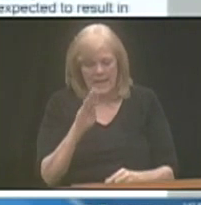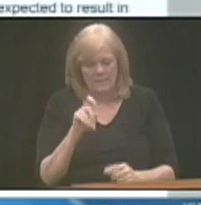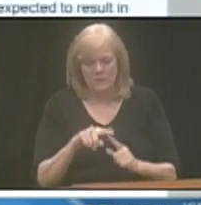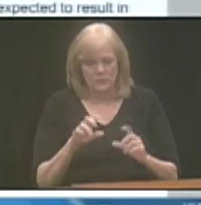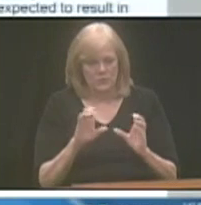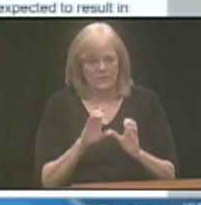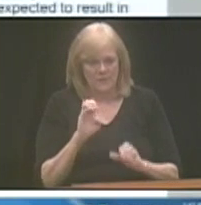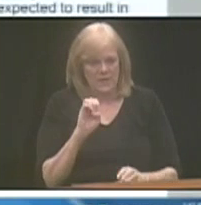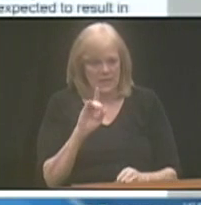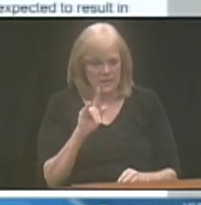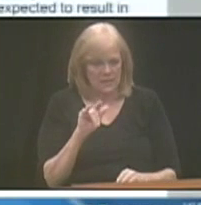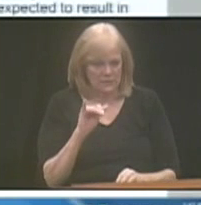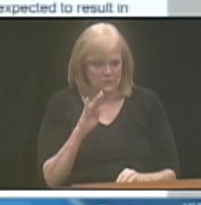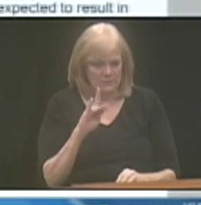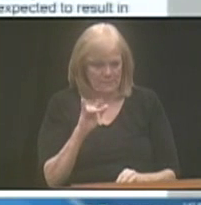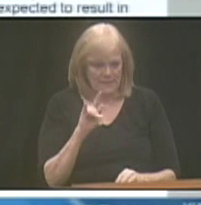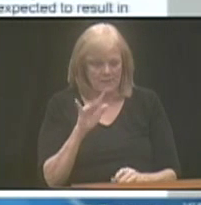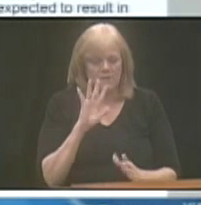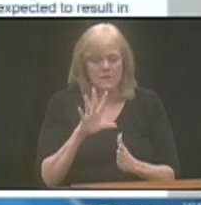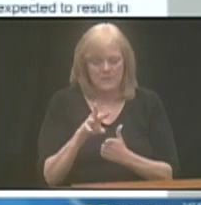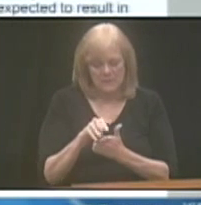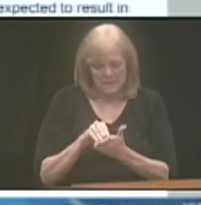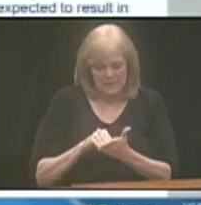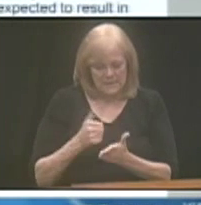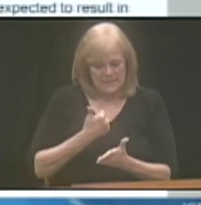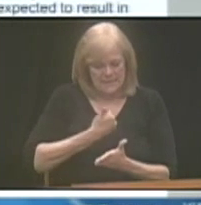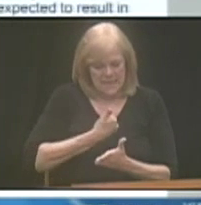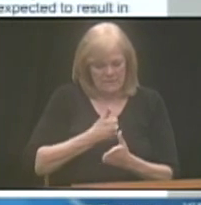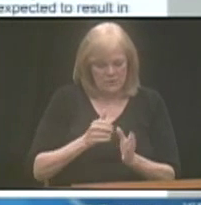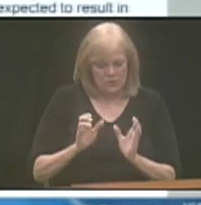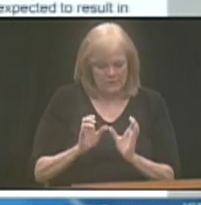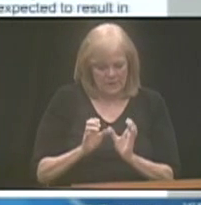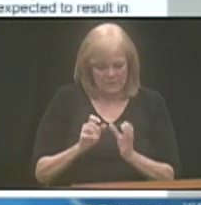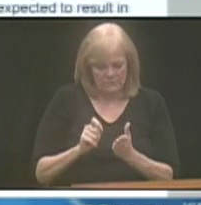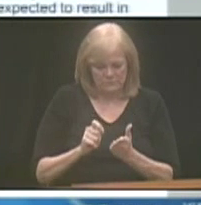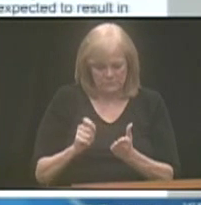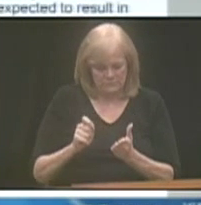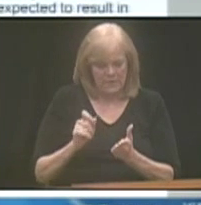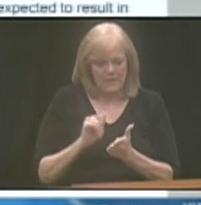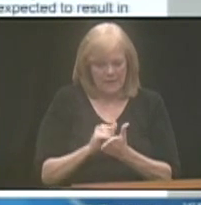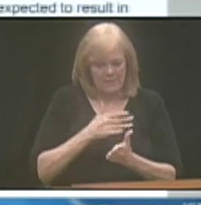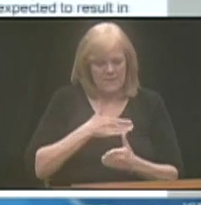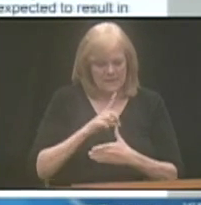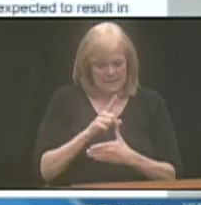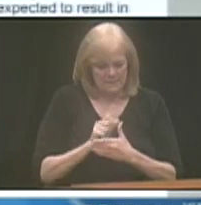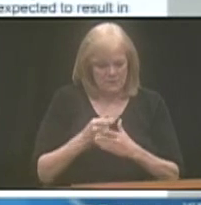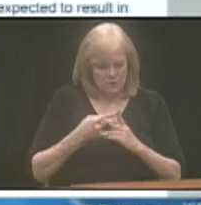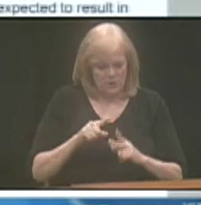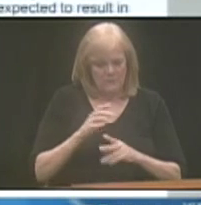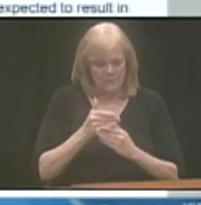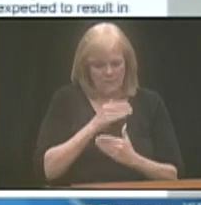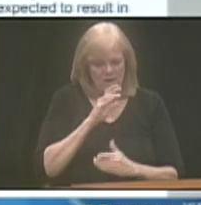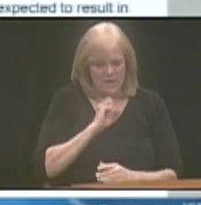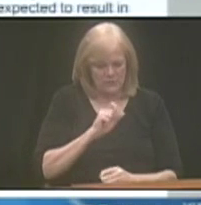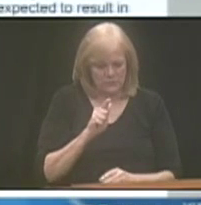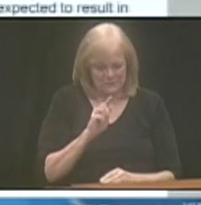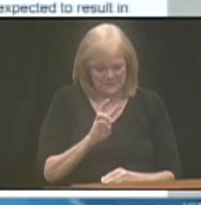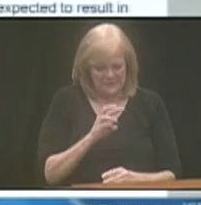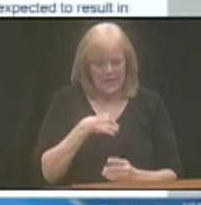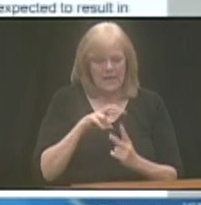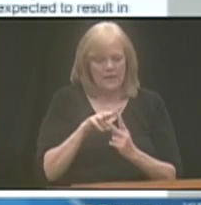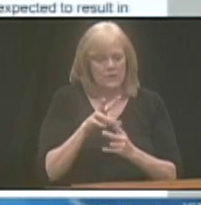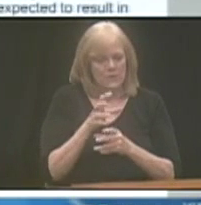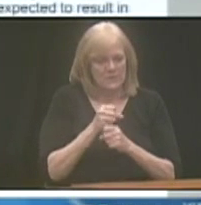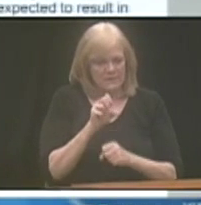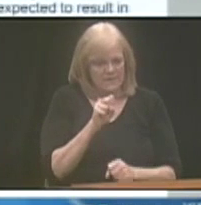certify their eligibility. They'll complete a self-certification, a check mark that says my disability started before 26 and I either